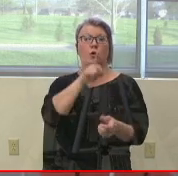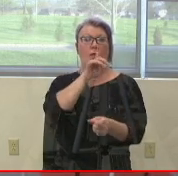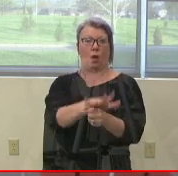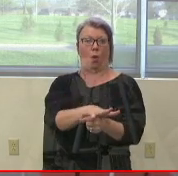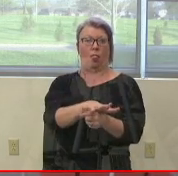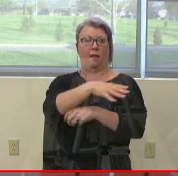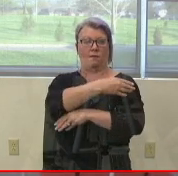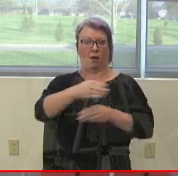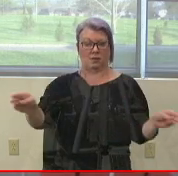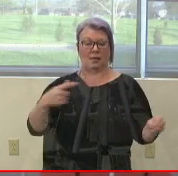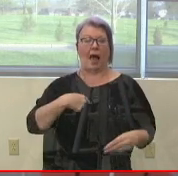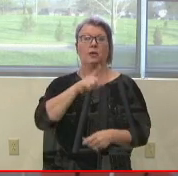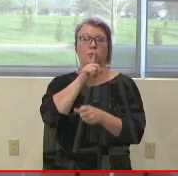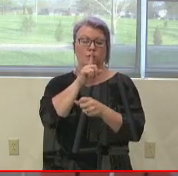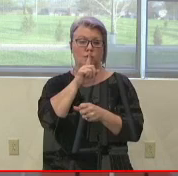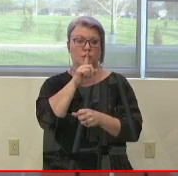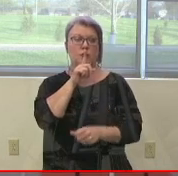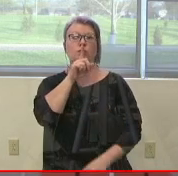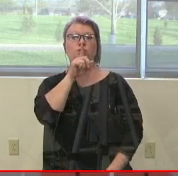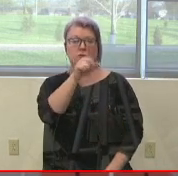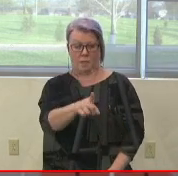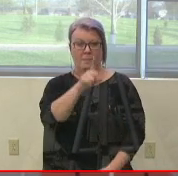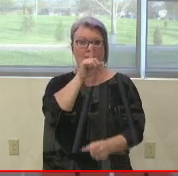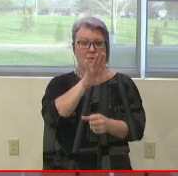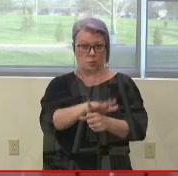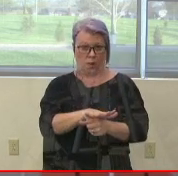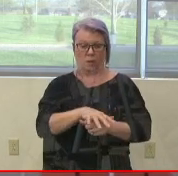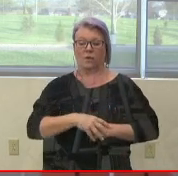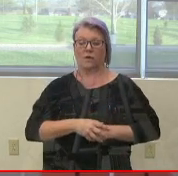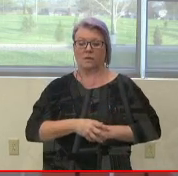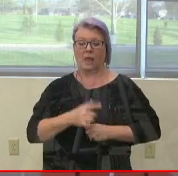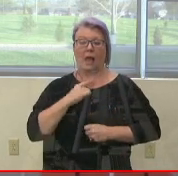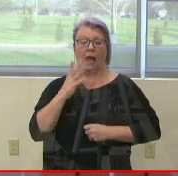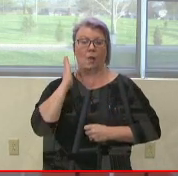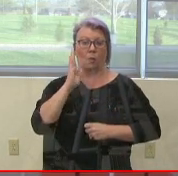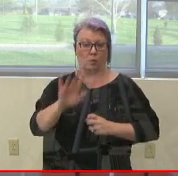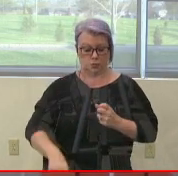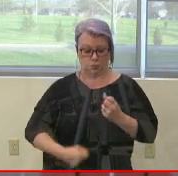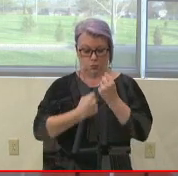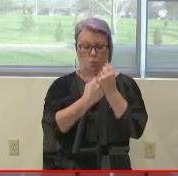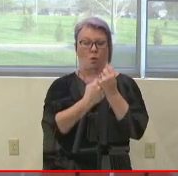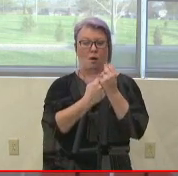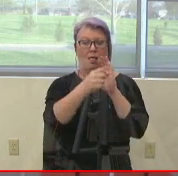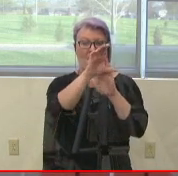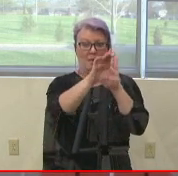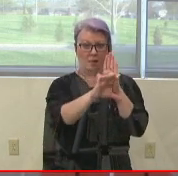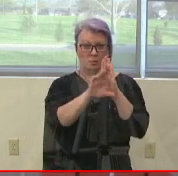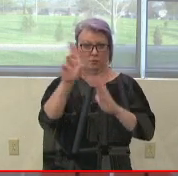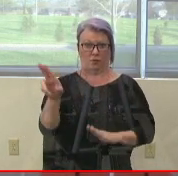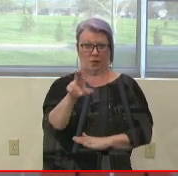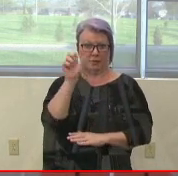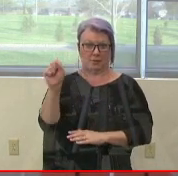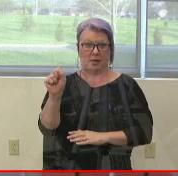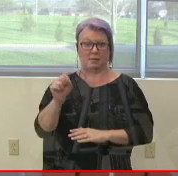I do solemnly swear that I will support the Constitution of the United